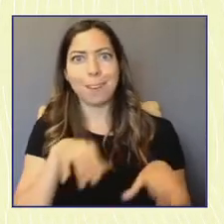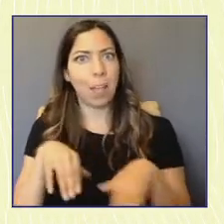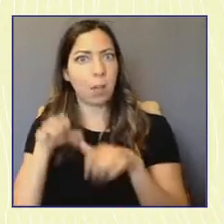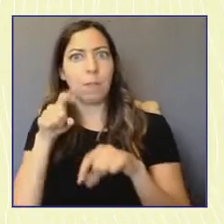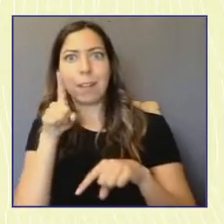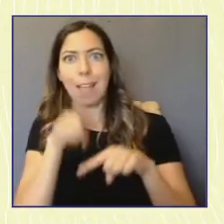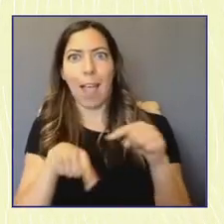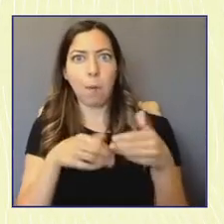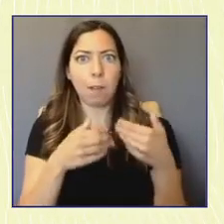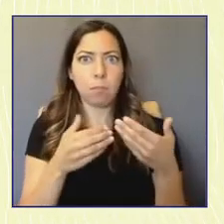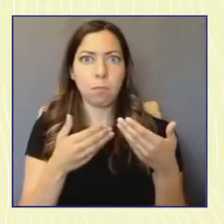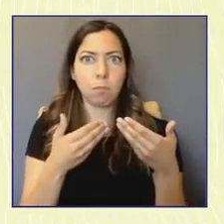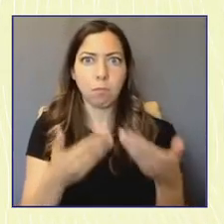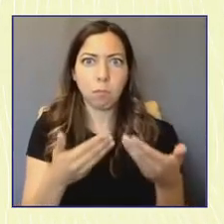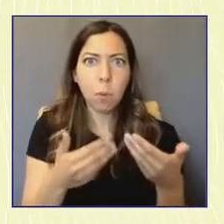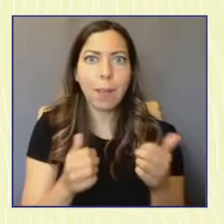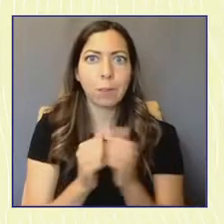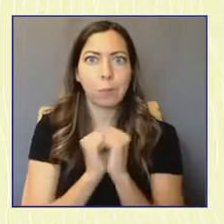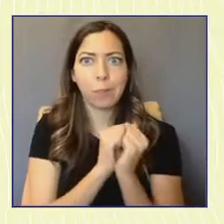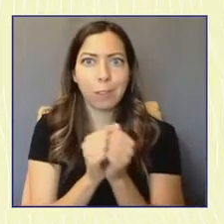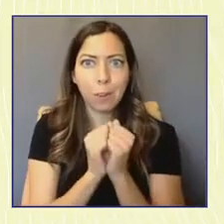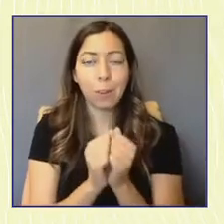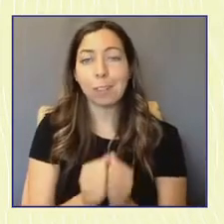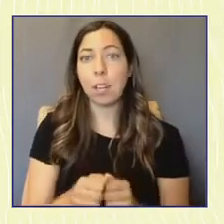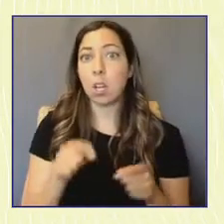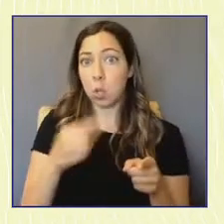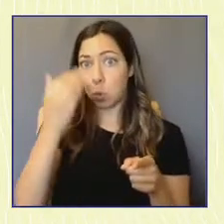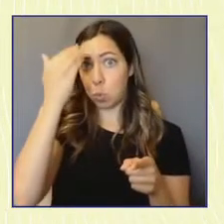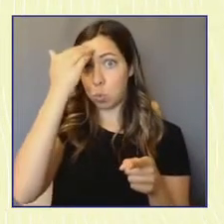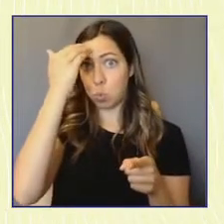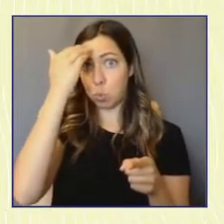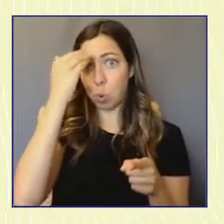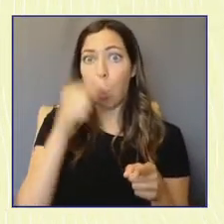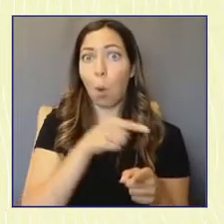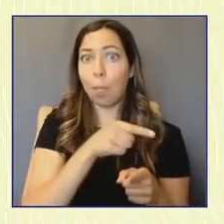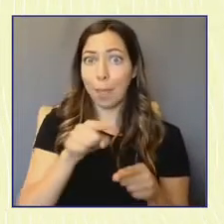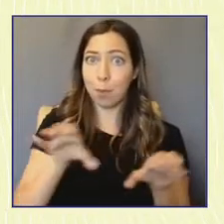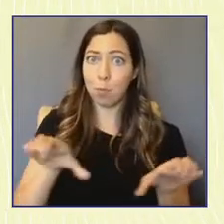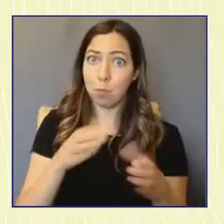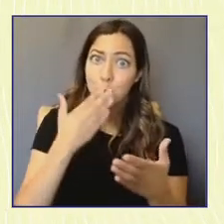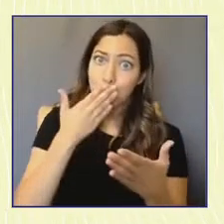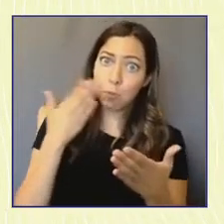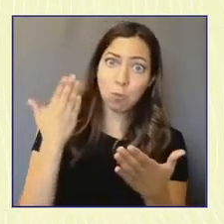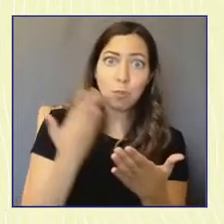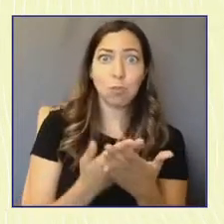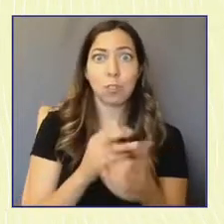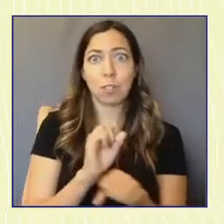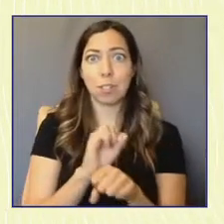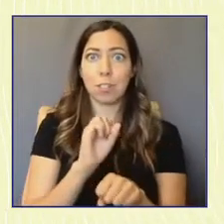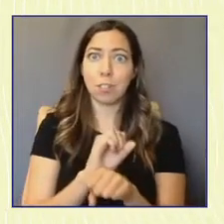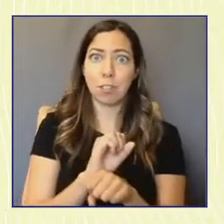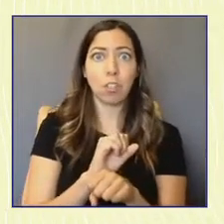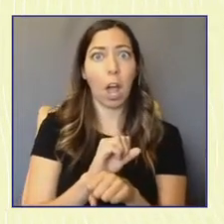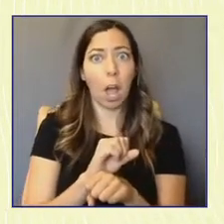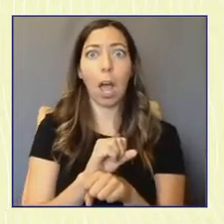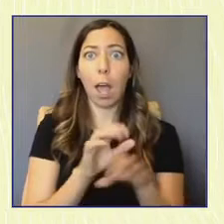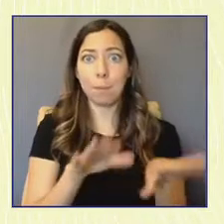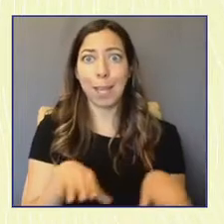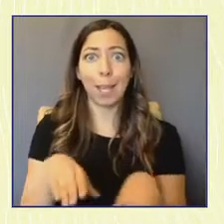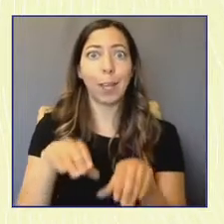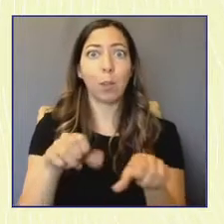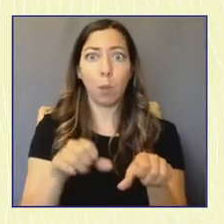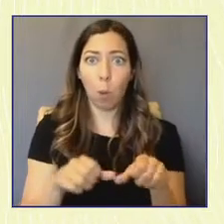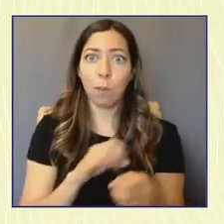you know they will have been doing a pretty good job of it, even without all of the support that they deserve from some of our small-D